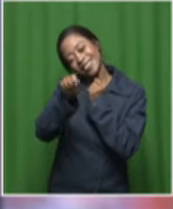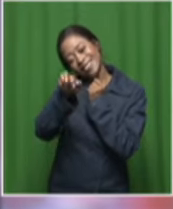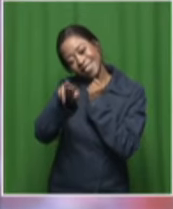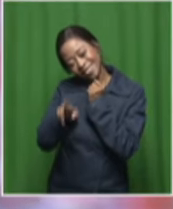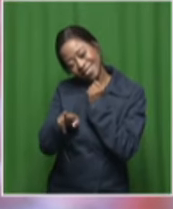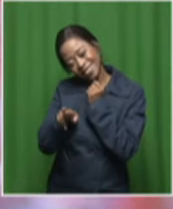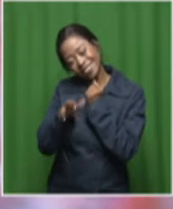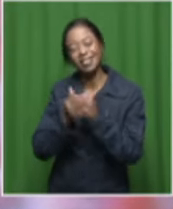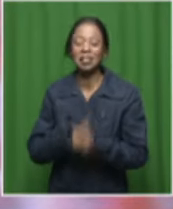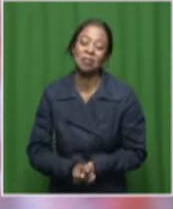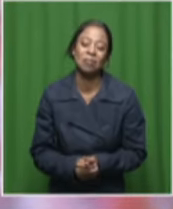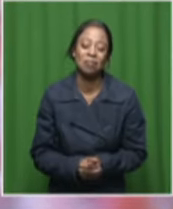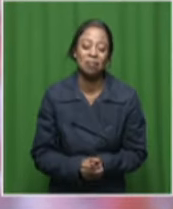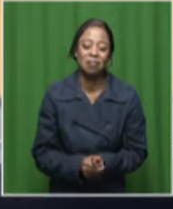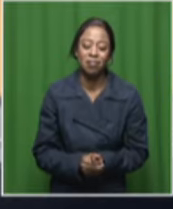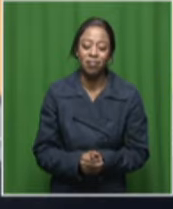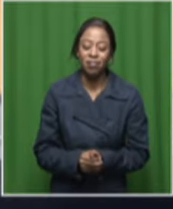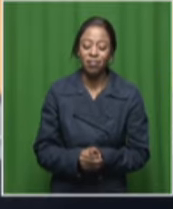Pineapples.